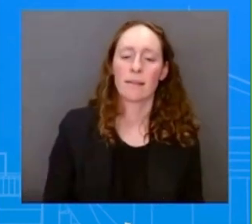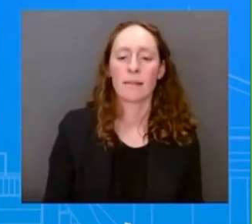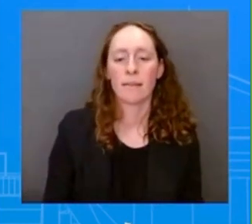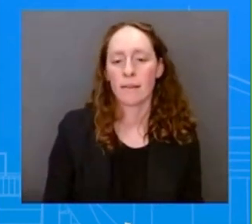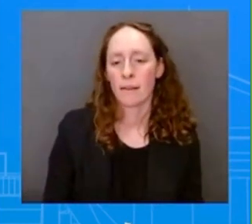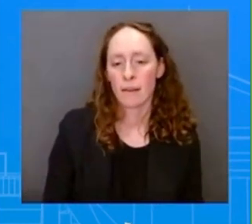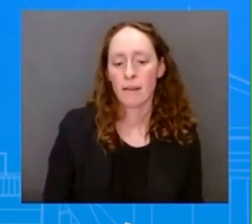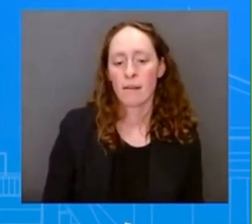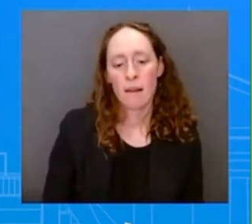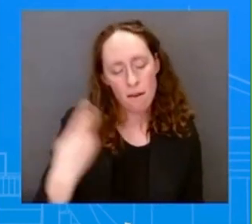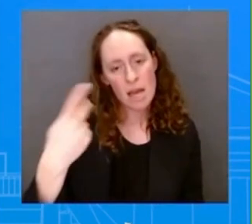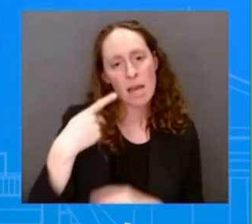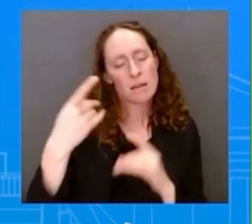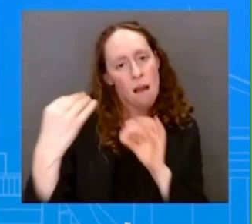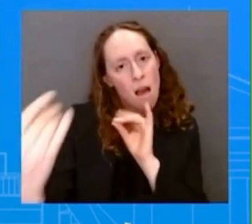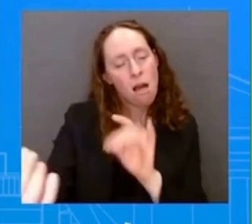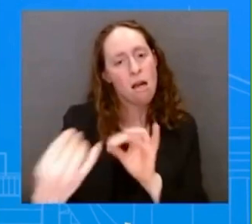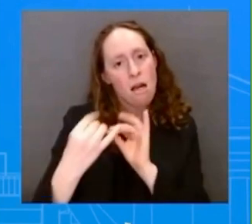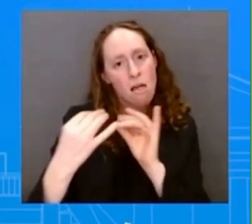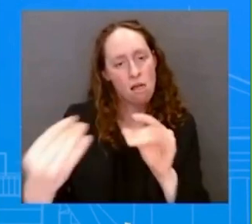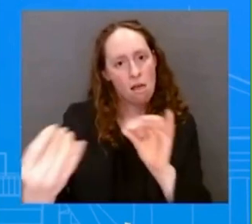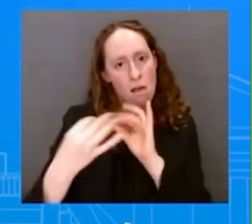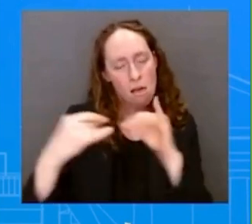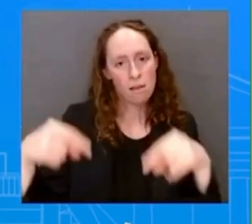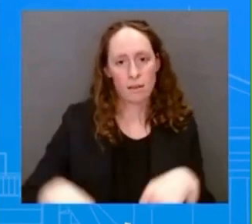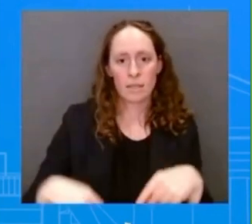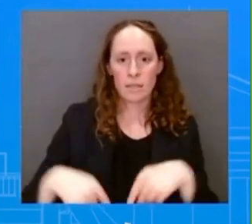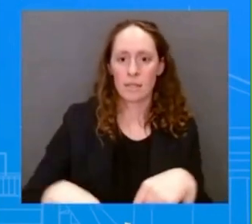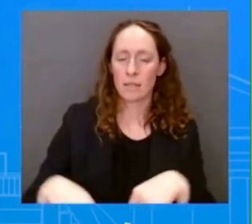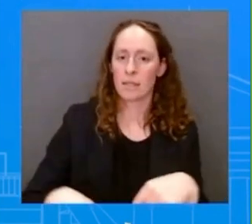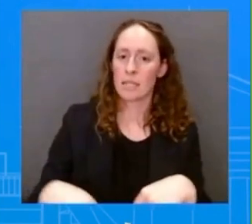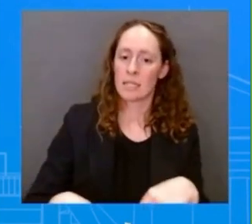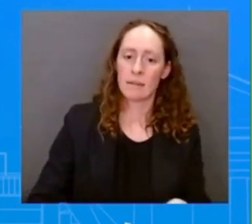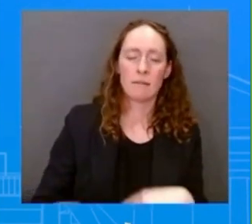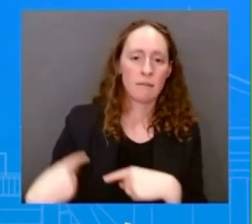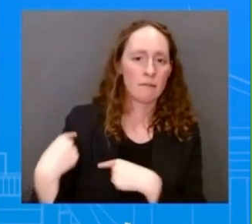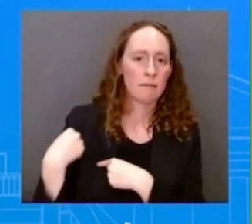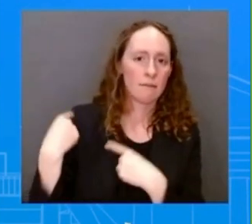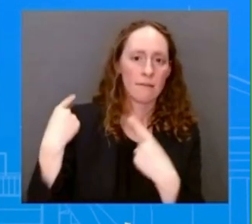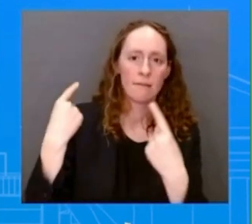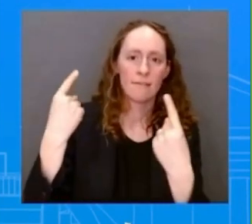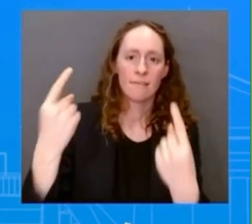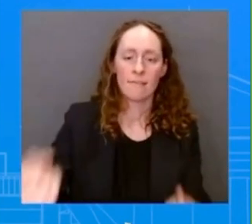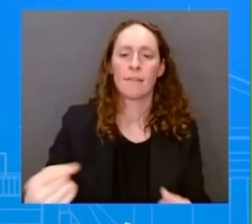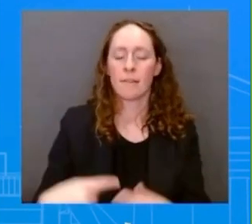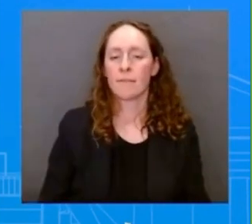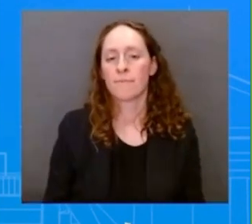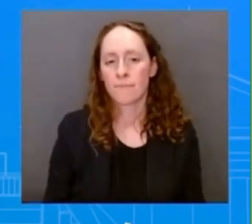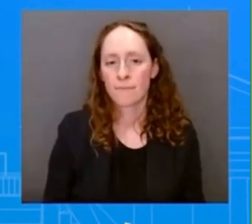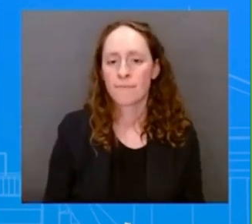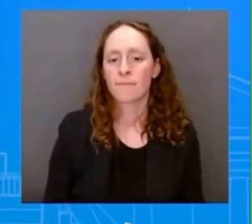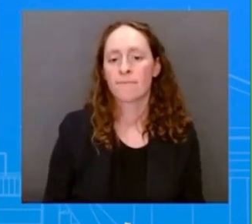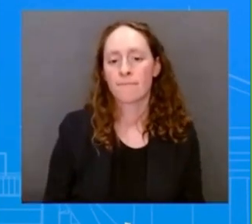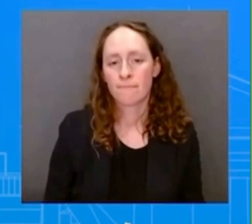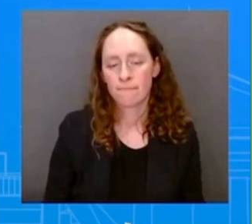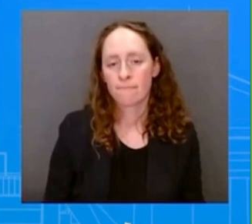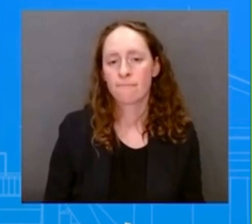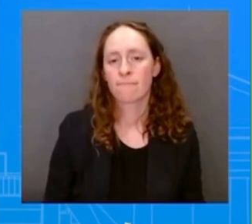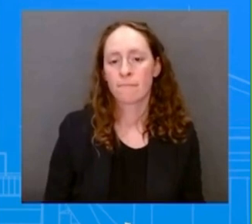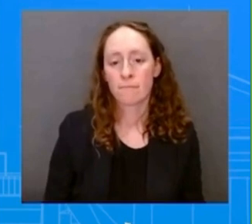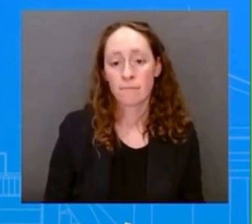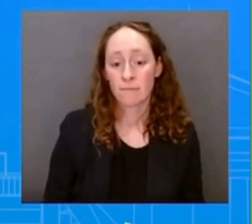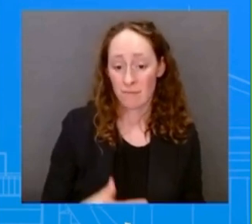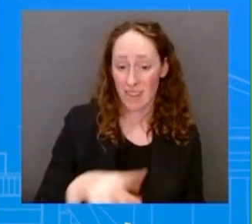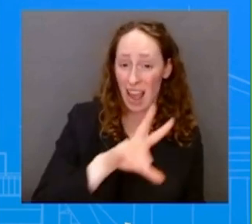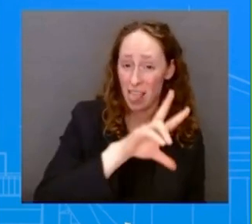That has, when, when there was one, what is legislation that turned into law that the president led on 30 years ago? We know that it